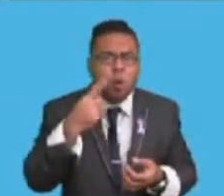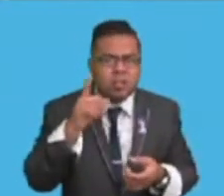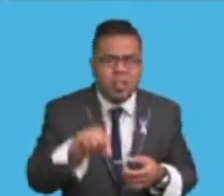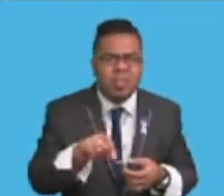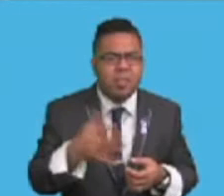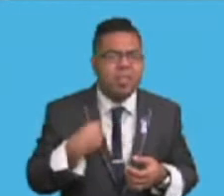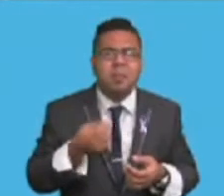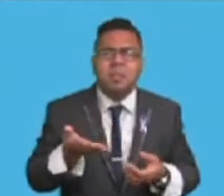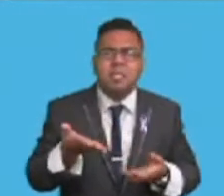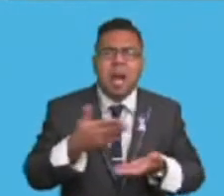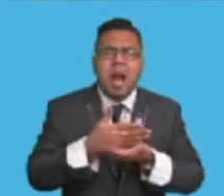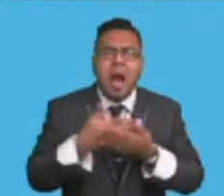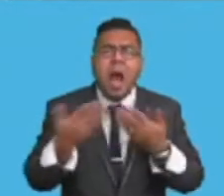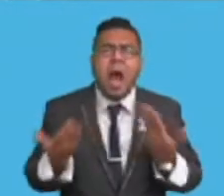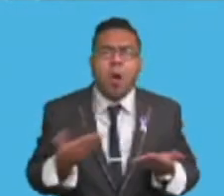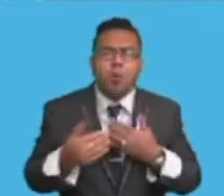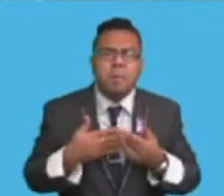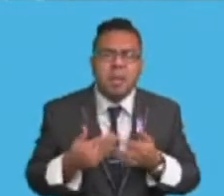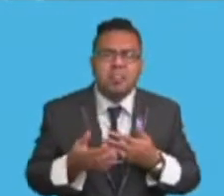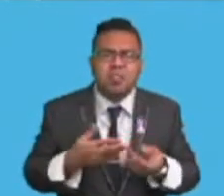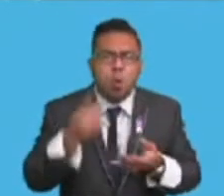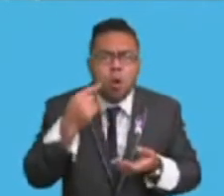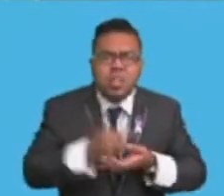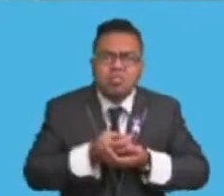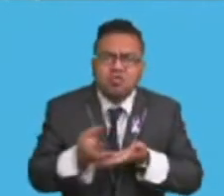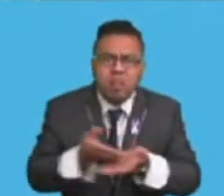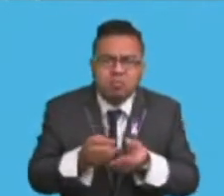watershed, which is the collection point of water, Madam Speaker.